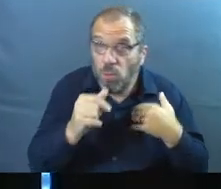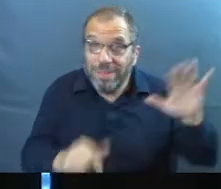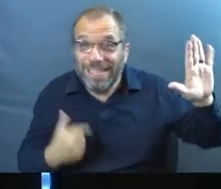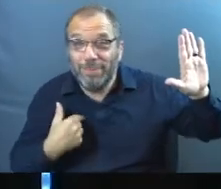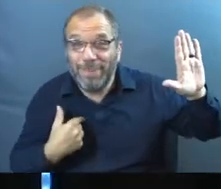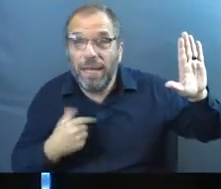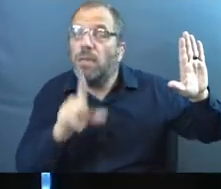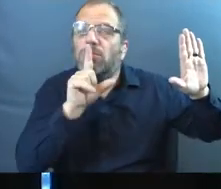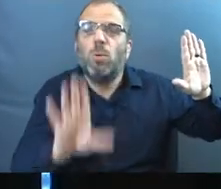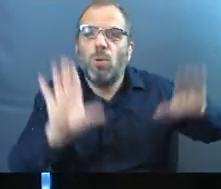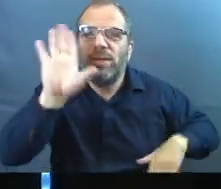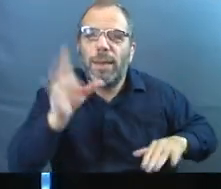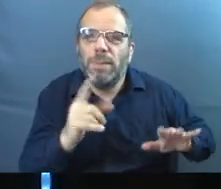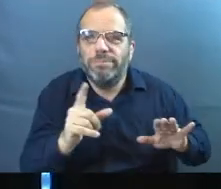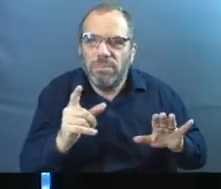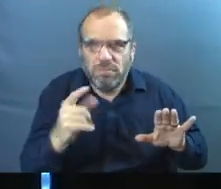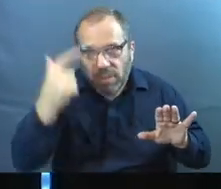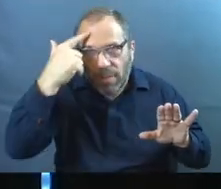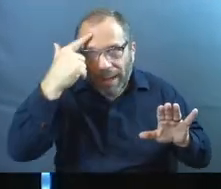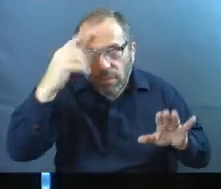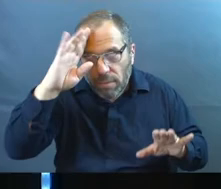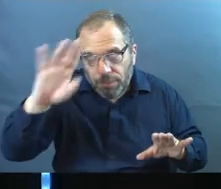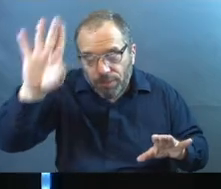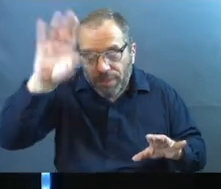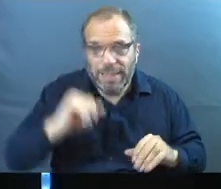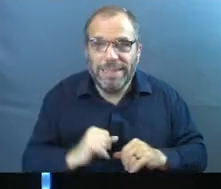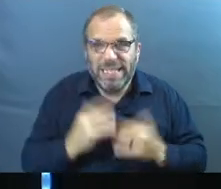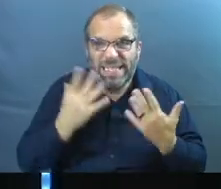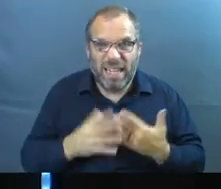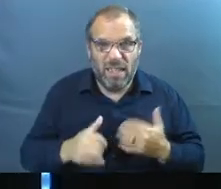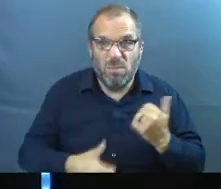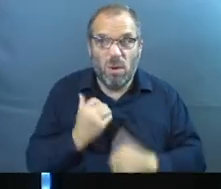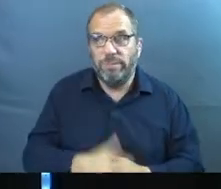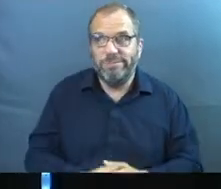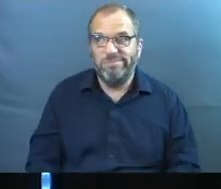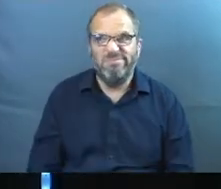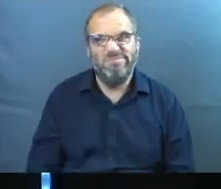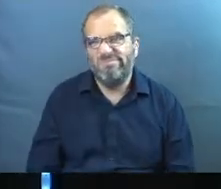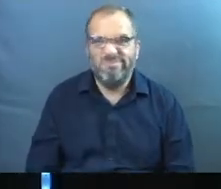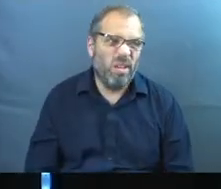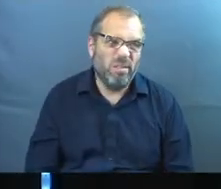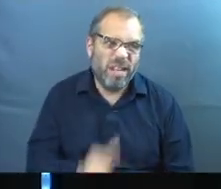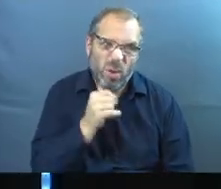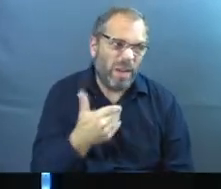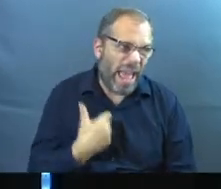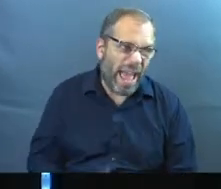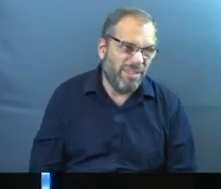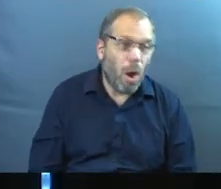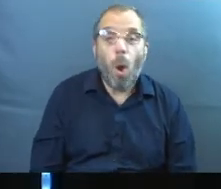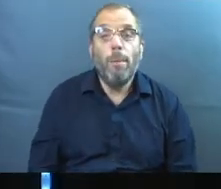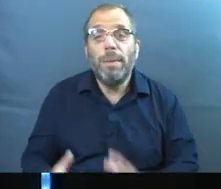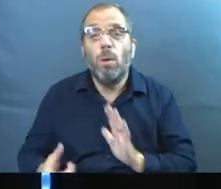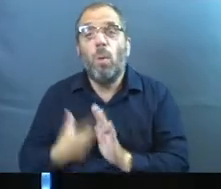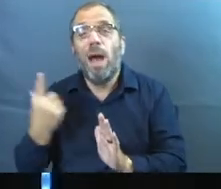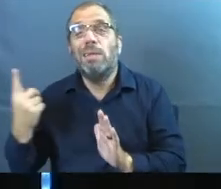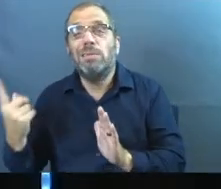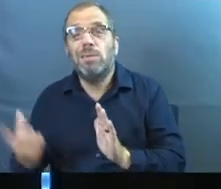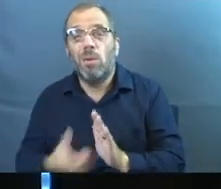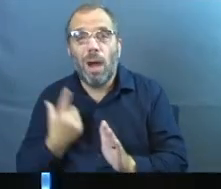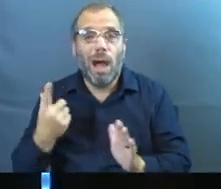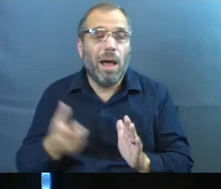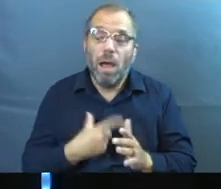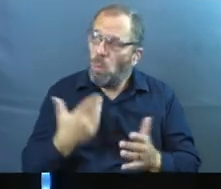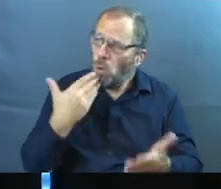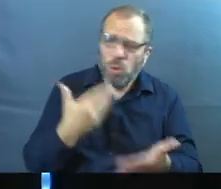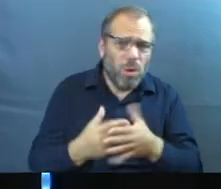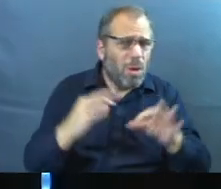of would say we've actually got that? Like it's just real good. Sadly, I'd say a lot of us probably don't, or maybe we have, but we're in a season where we don't. And if